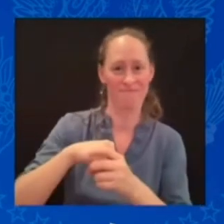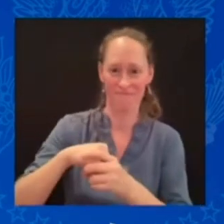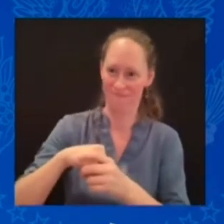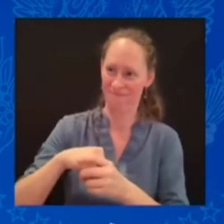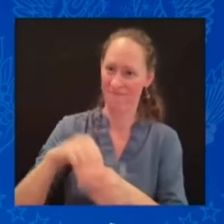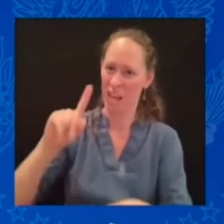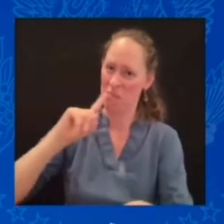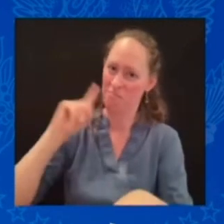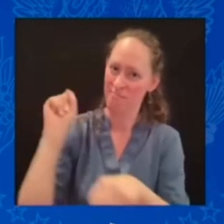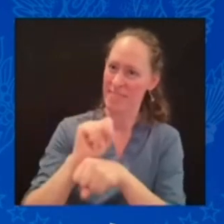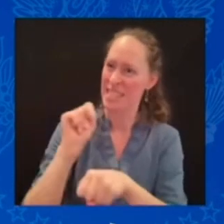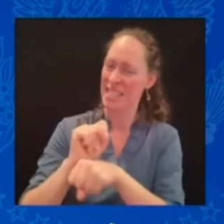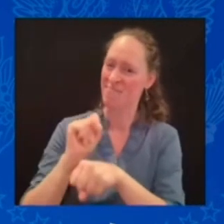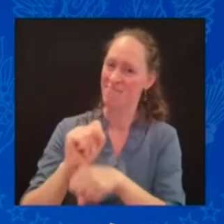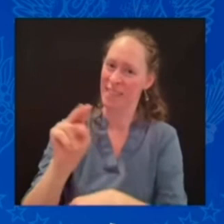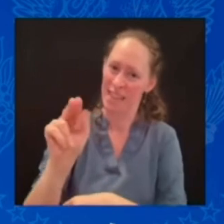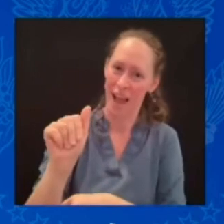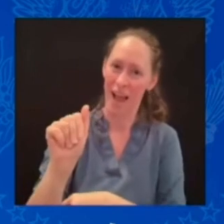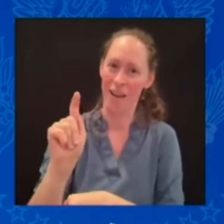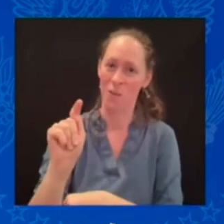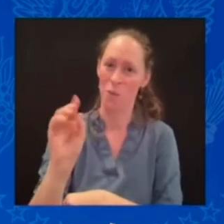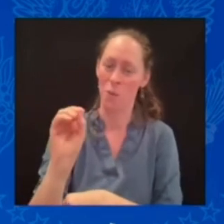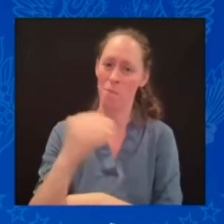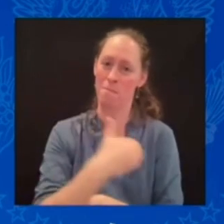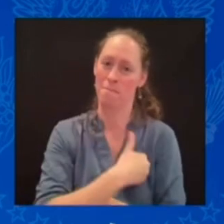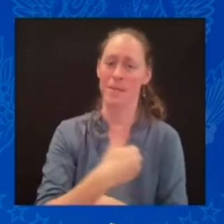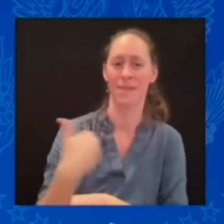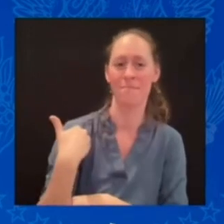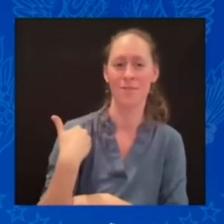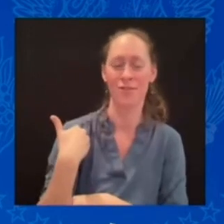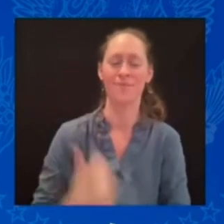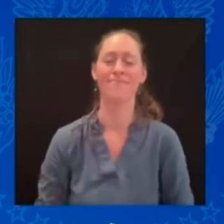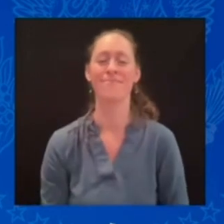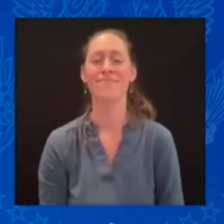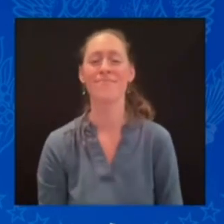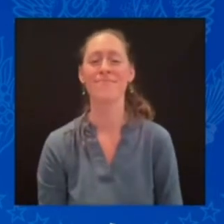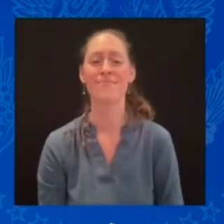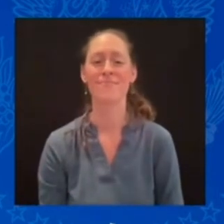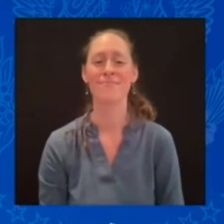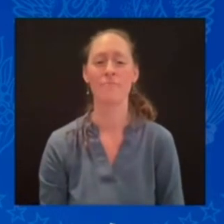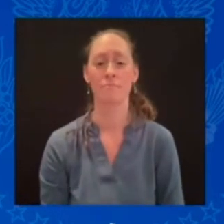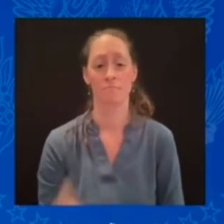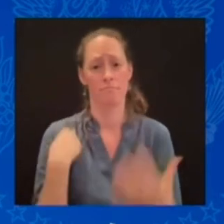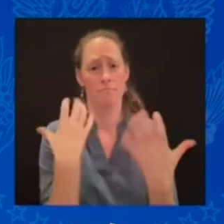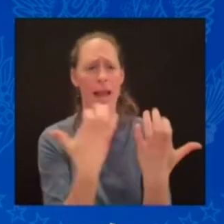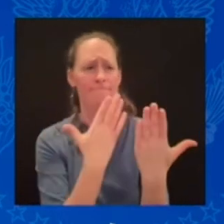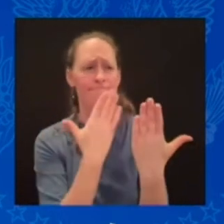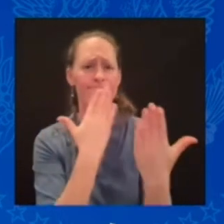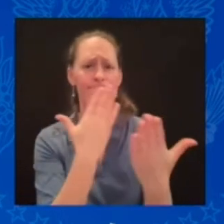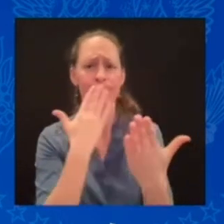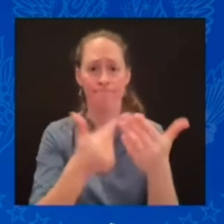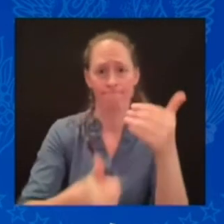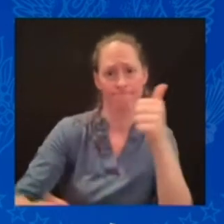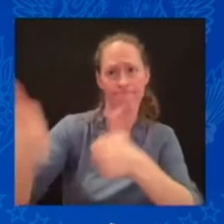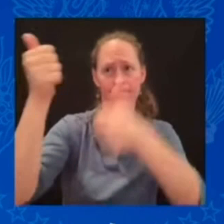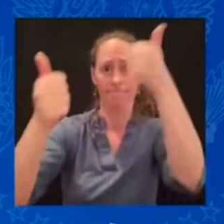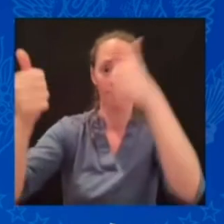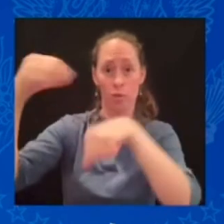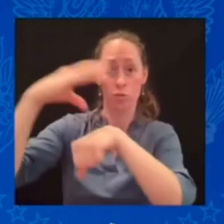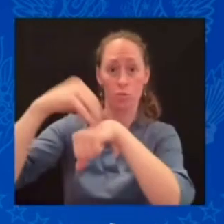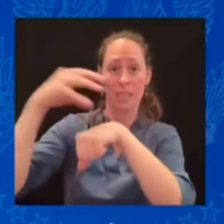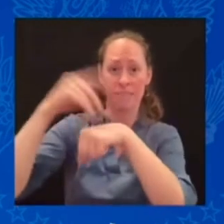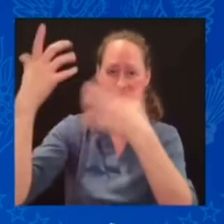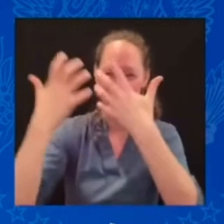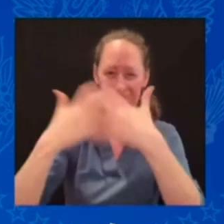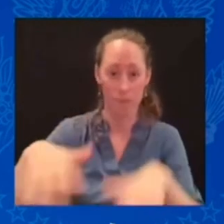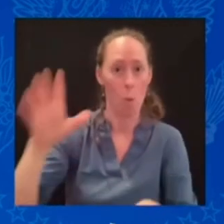also want to thank Minister Kristensen of Sweden, who will soon be joining NATO, and Prime Minister Stohr of Norway. We've